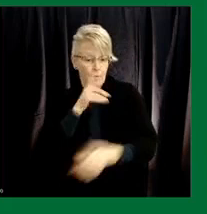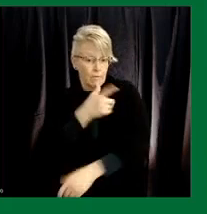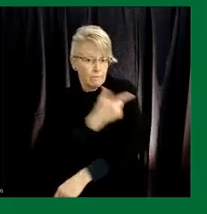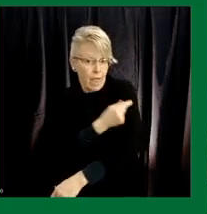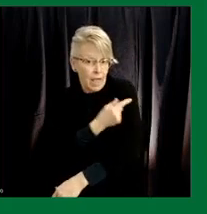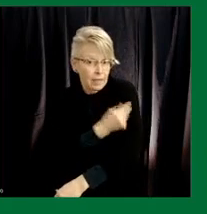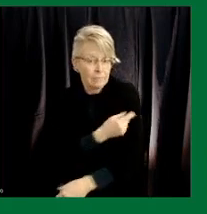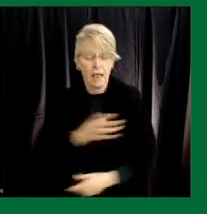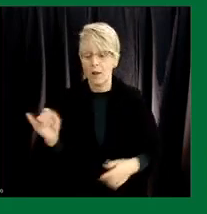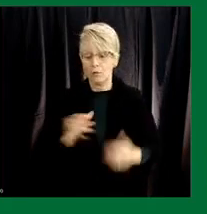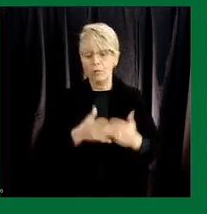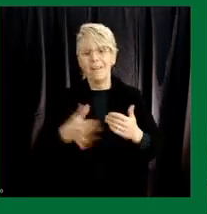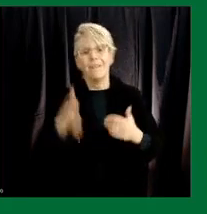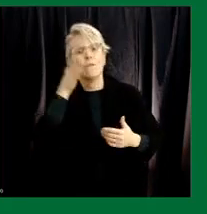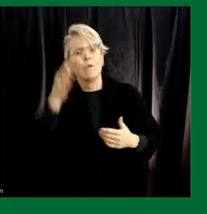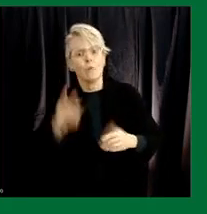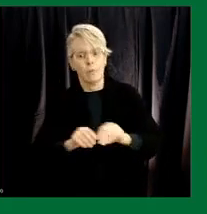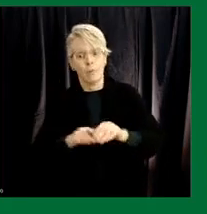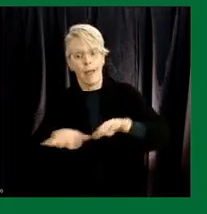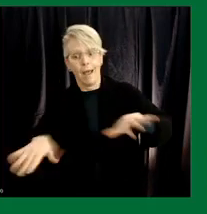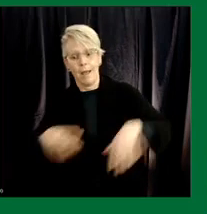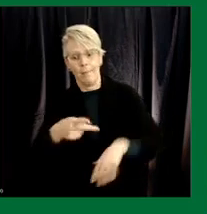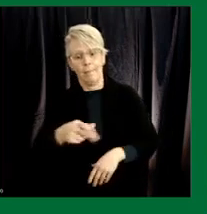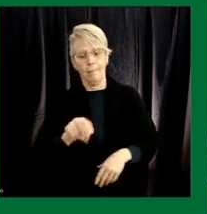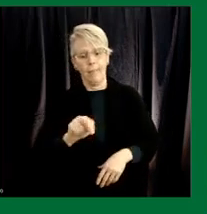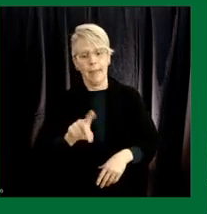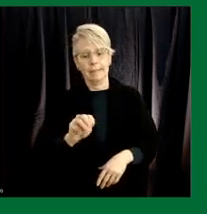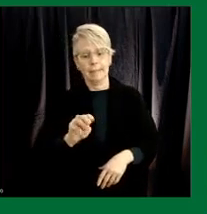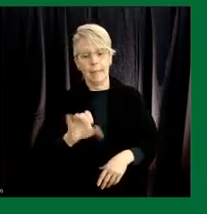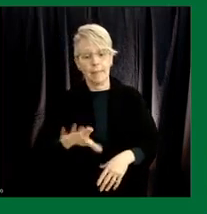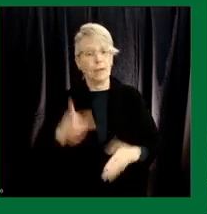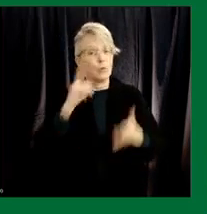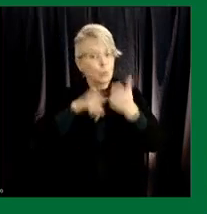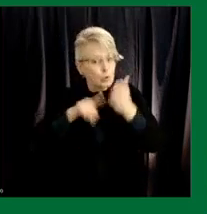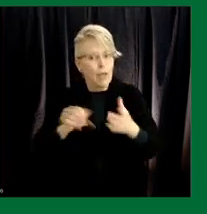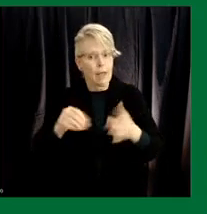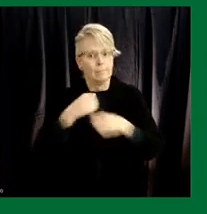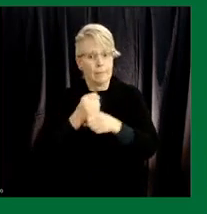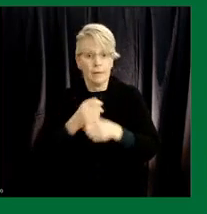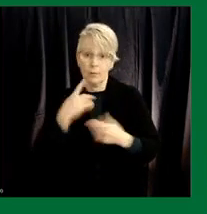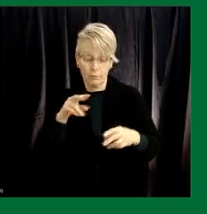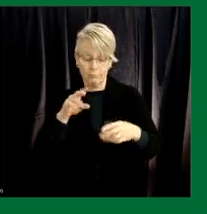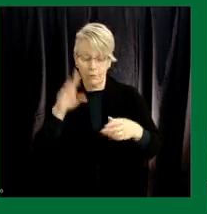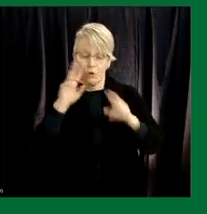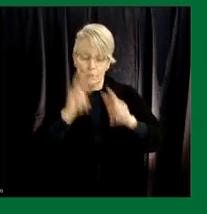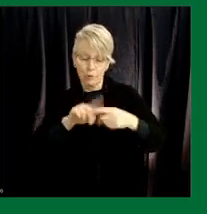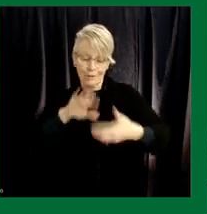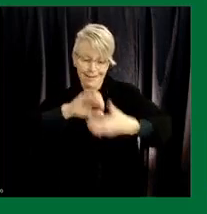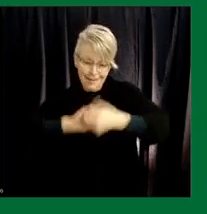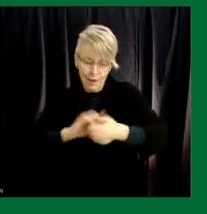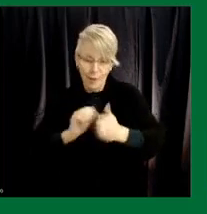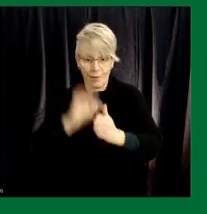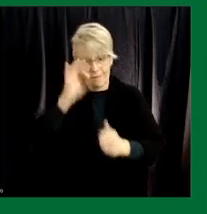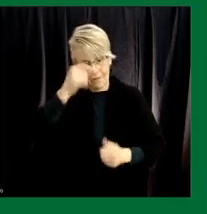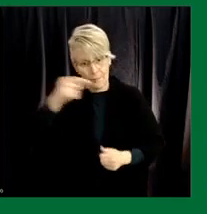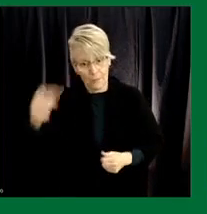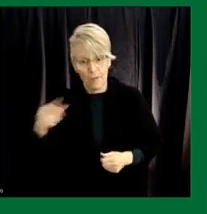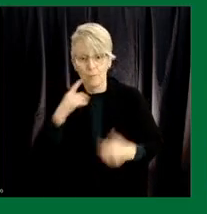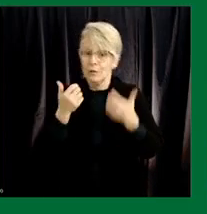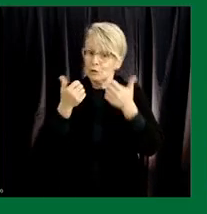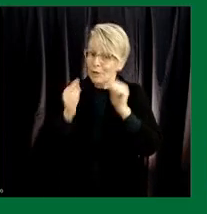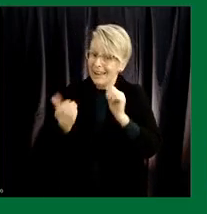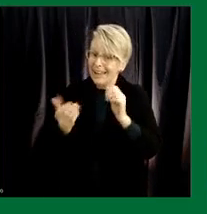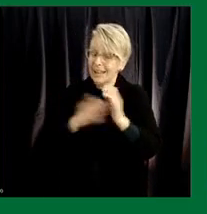vaccine production and we look forward to working with yourself with the federal government to make it real thank you we'll try ckom